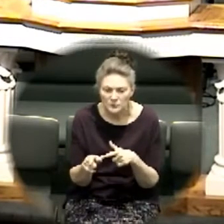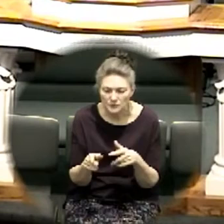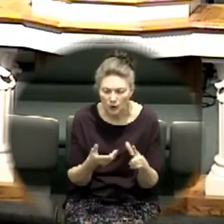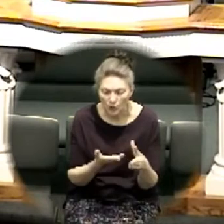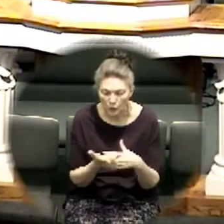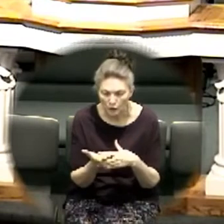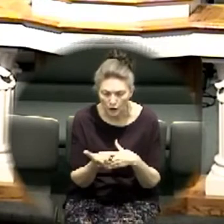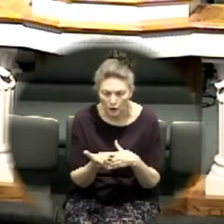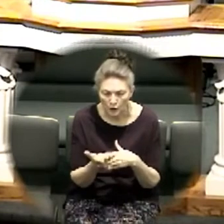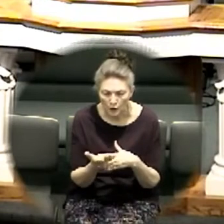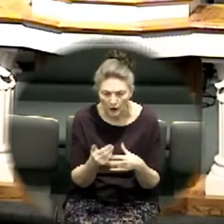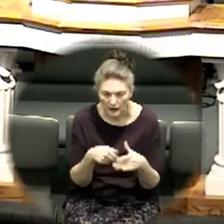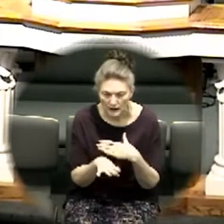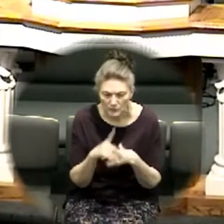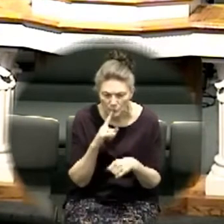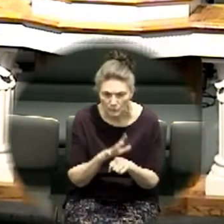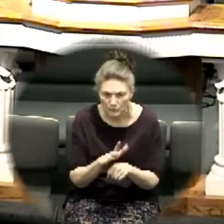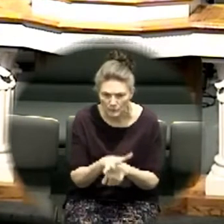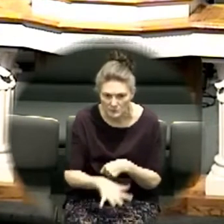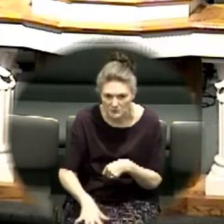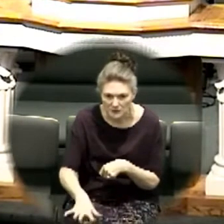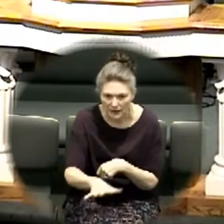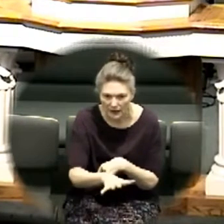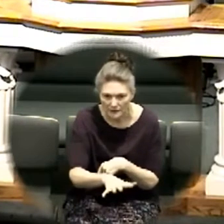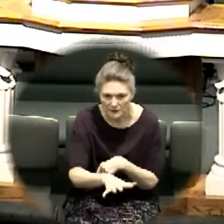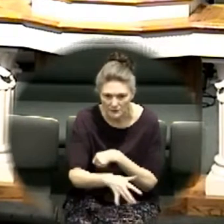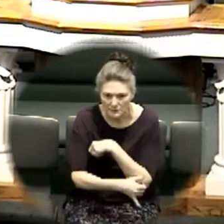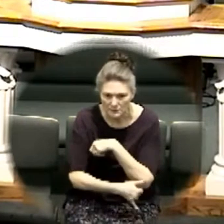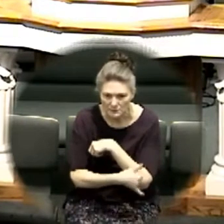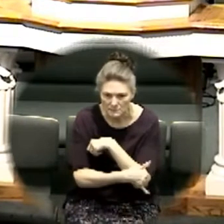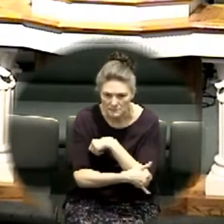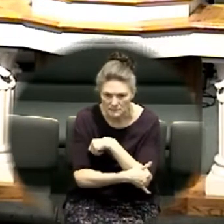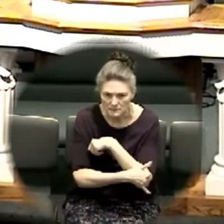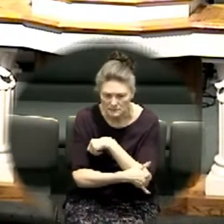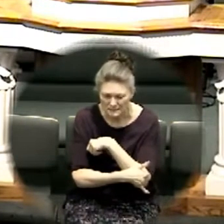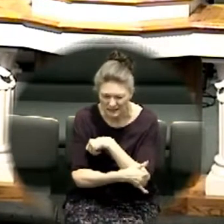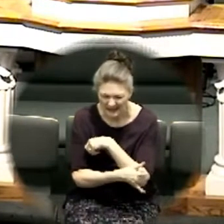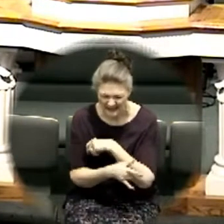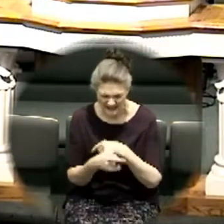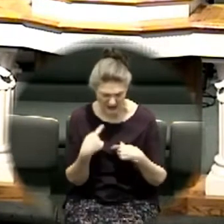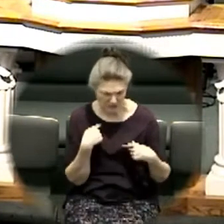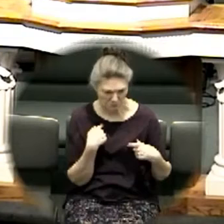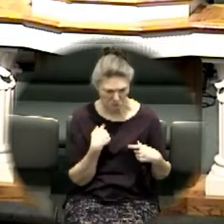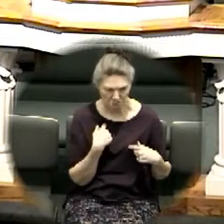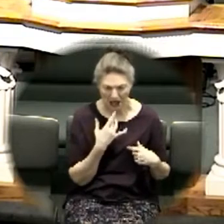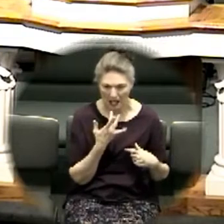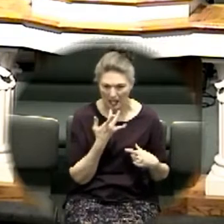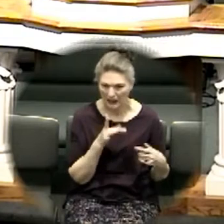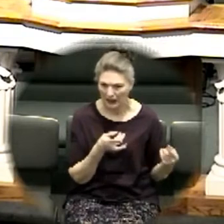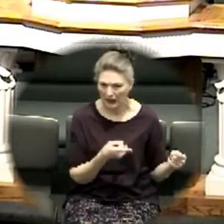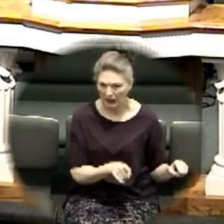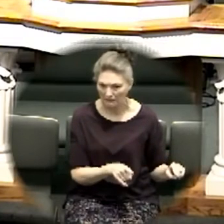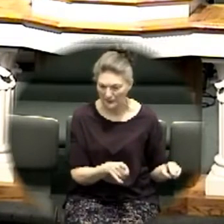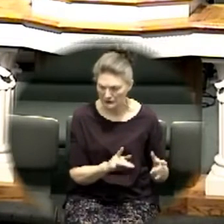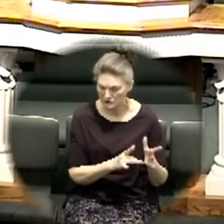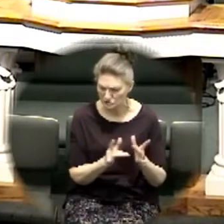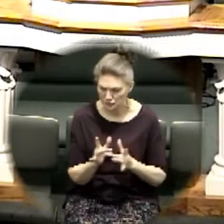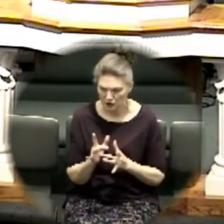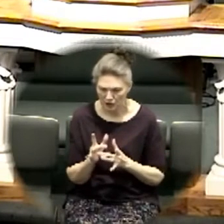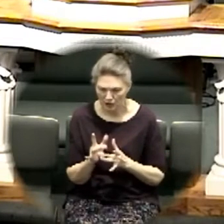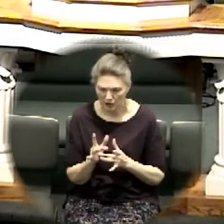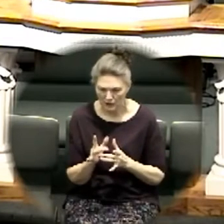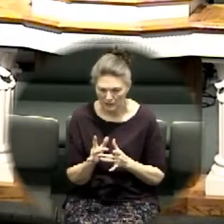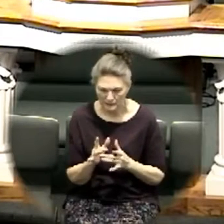into the promised land is it a coincidence that John was baptizing at Beth Abara